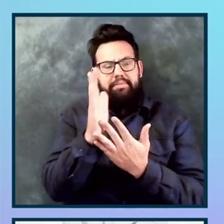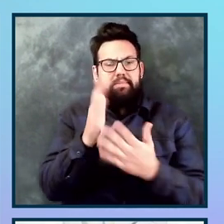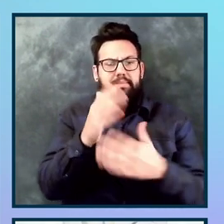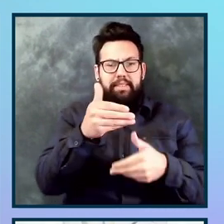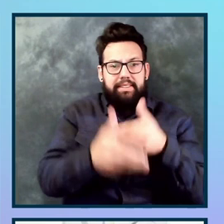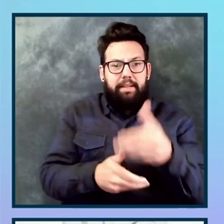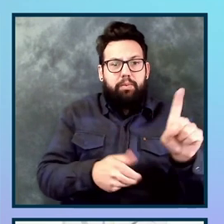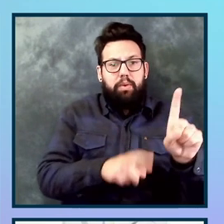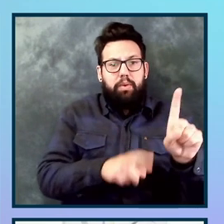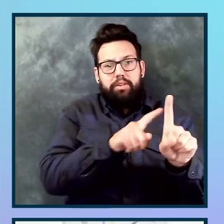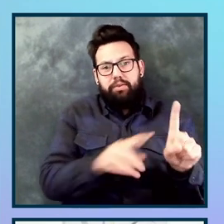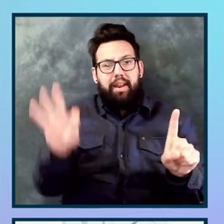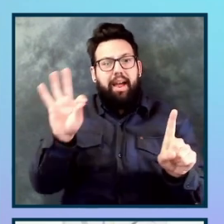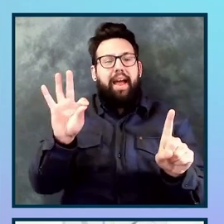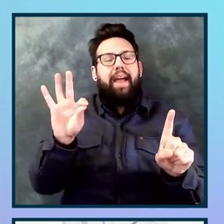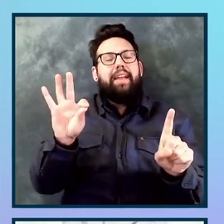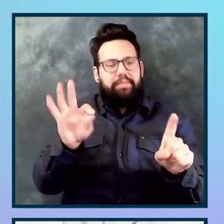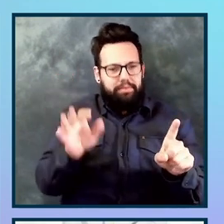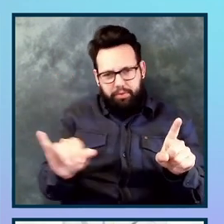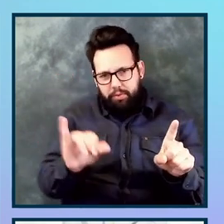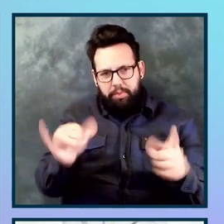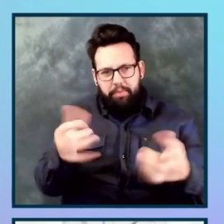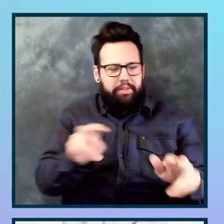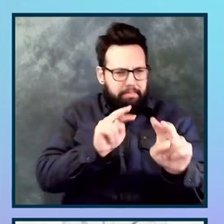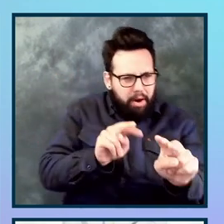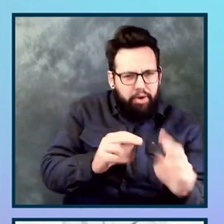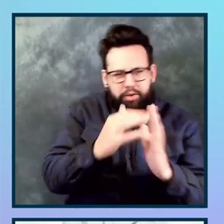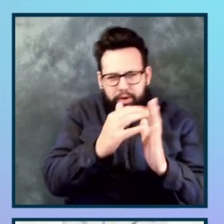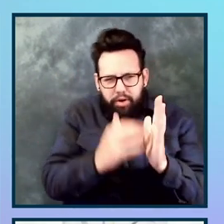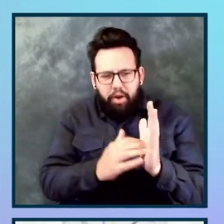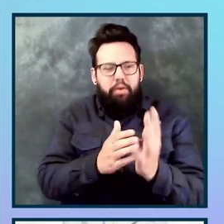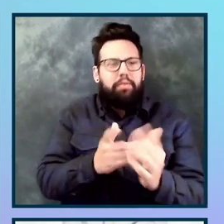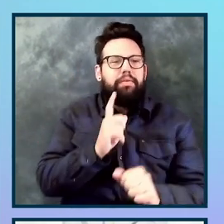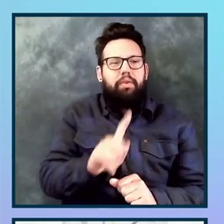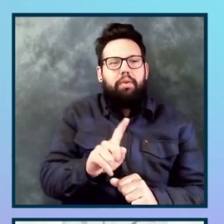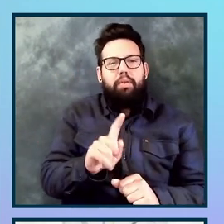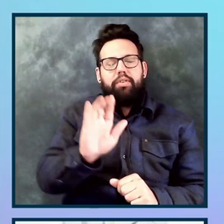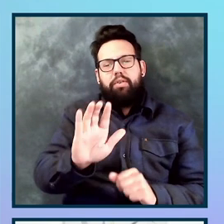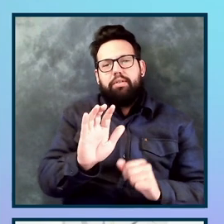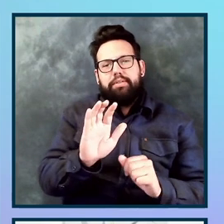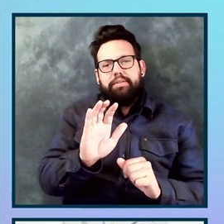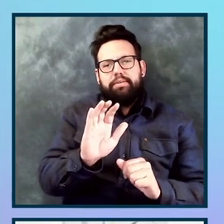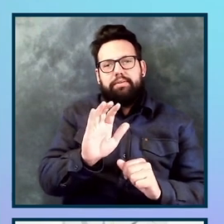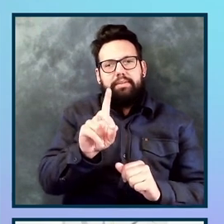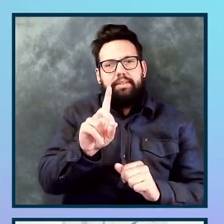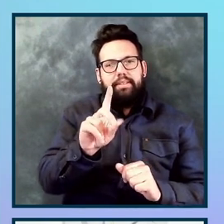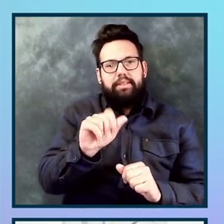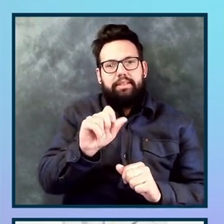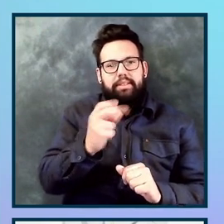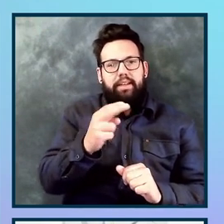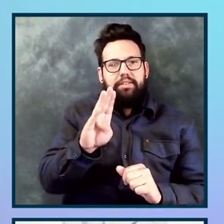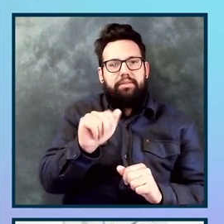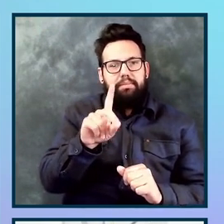some, uh, code monitoring, uh, in your quality dashboard, code quality dashboard in step 10, but you still have